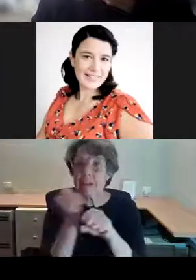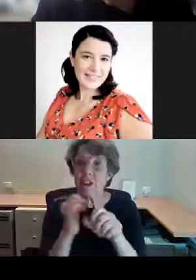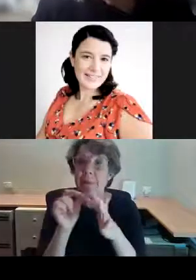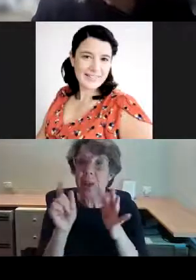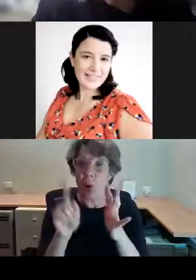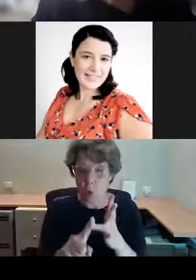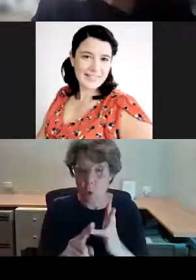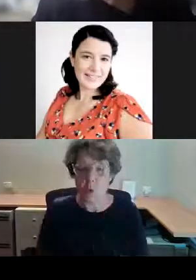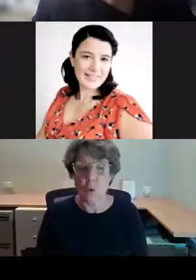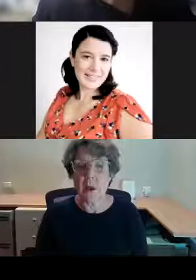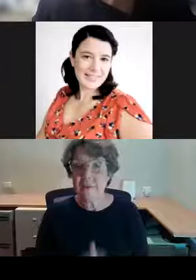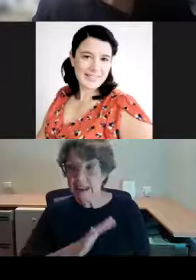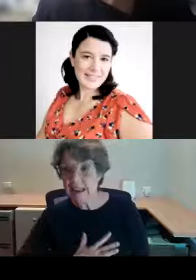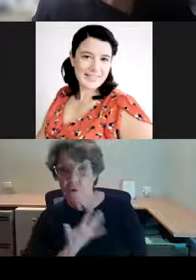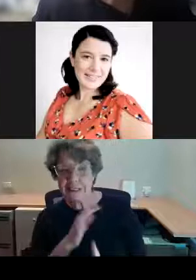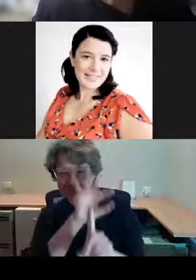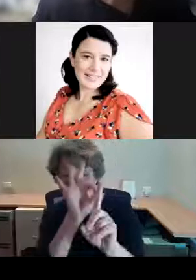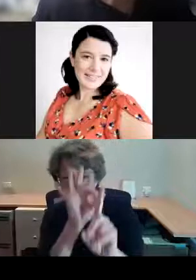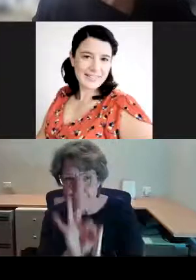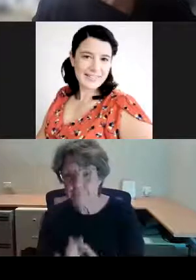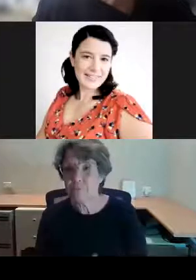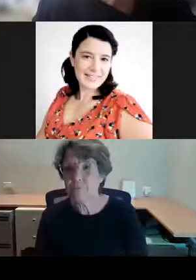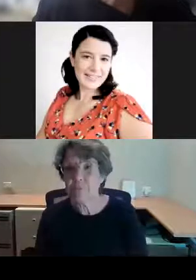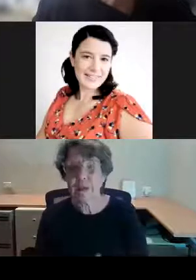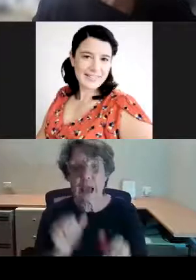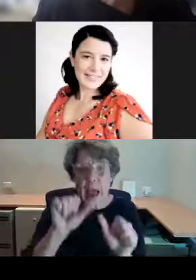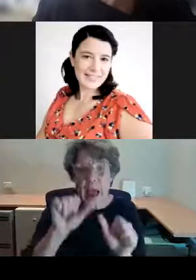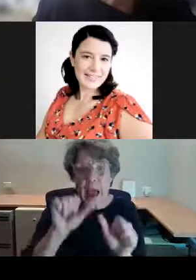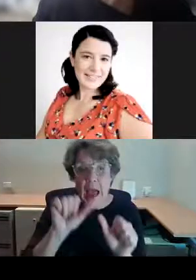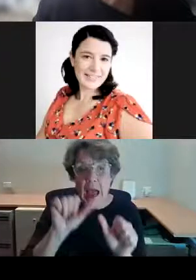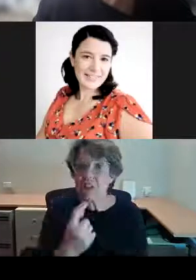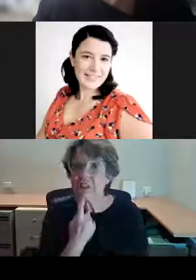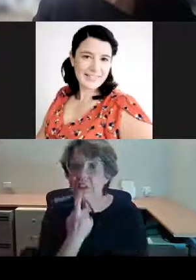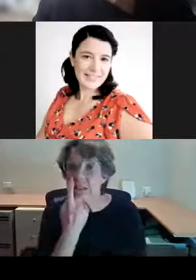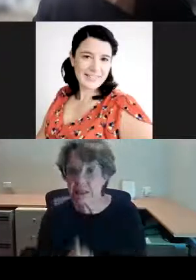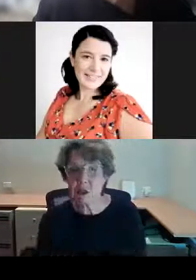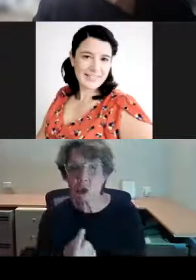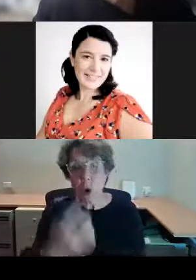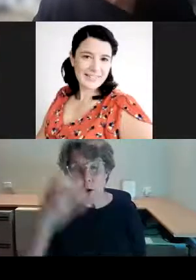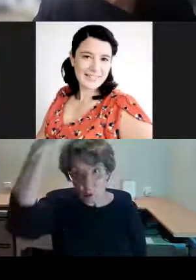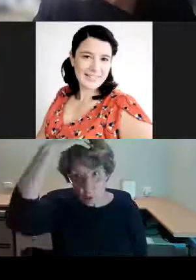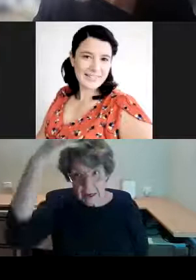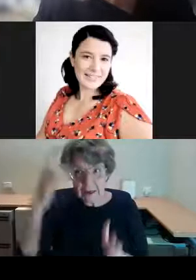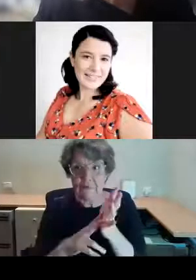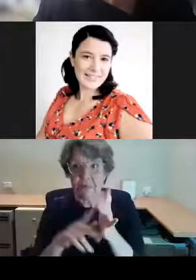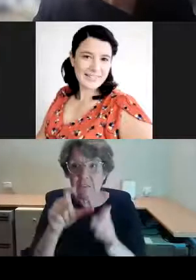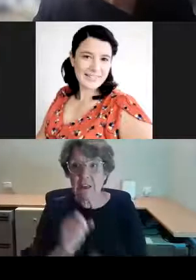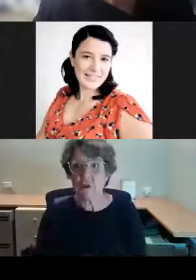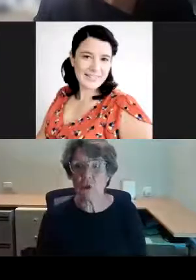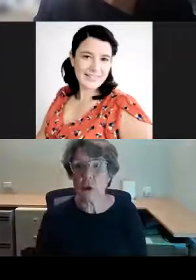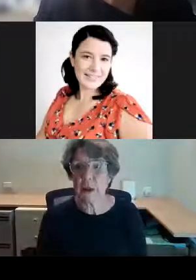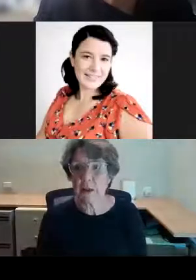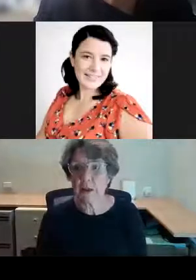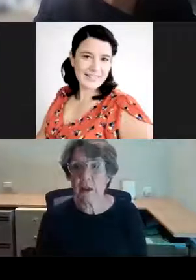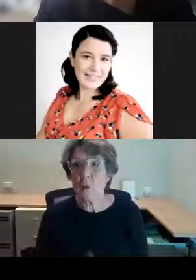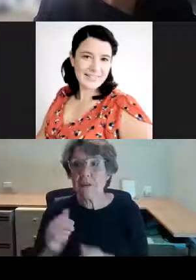interesting details. There's a very, very large statue of Queen Victoria, again carved in Italy and brought